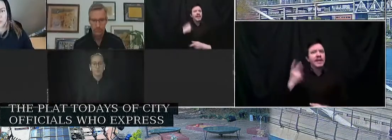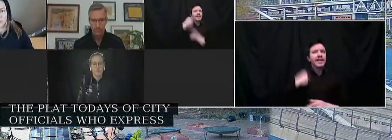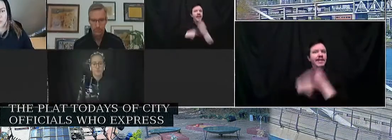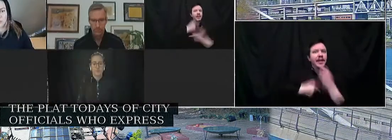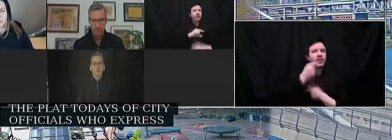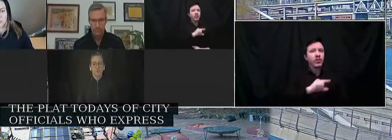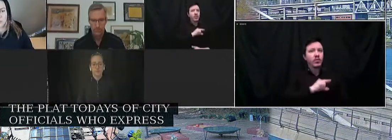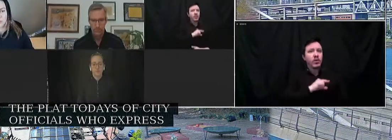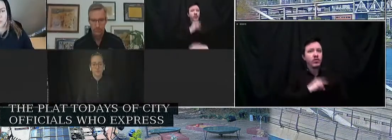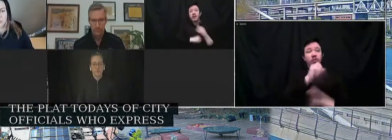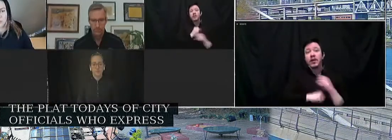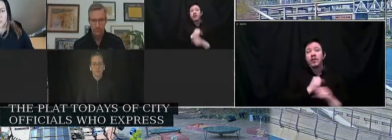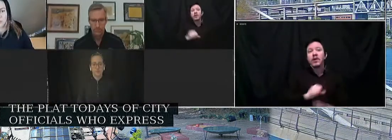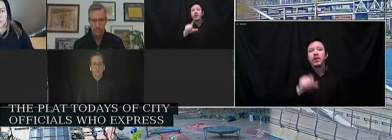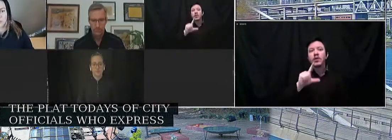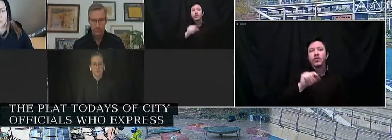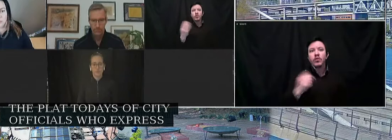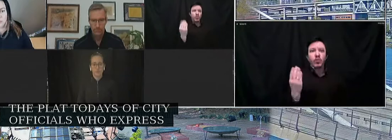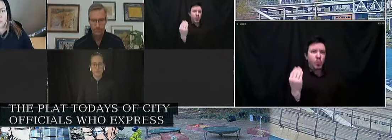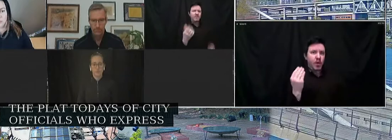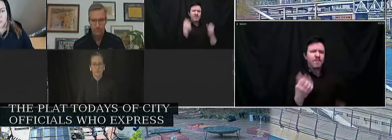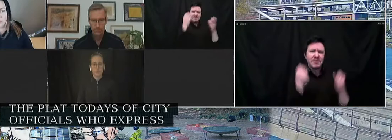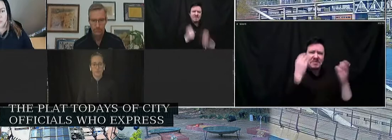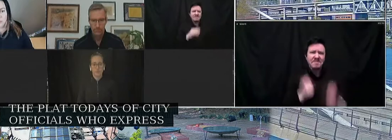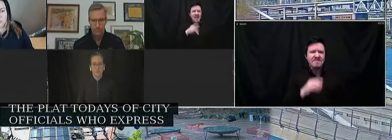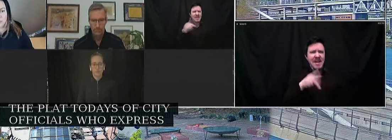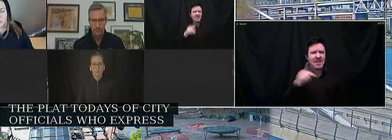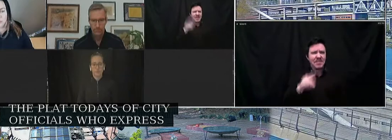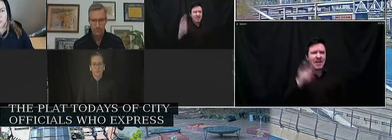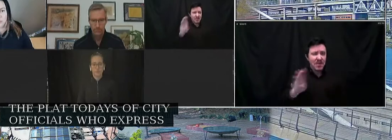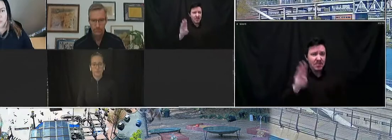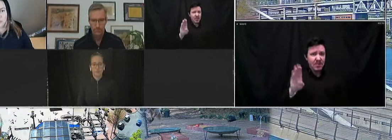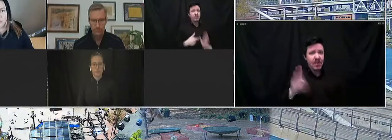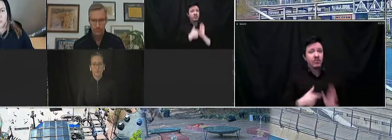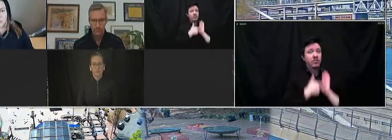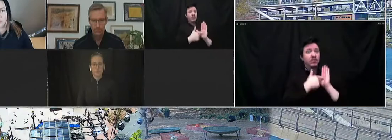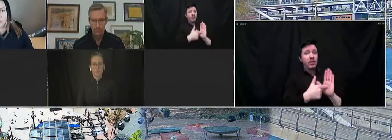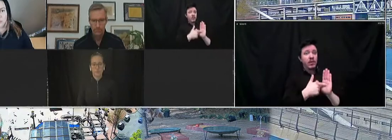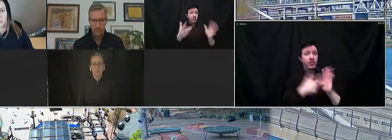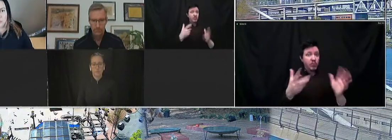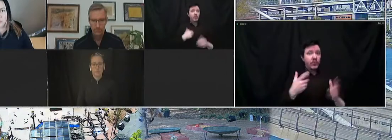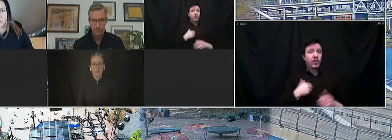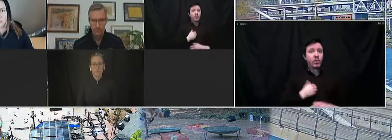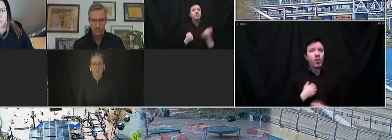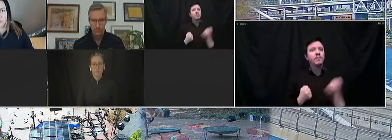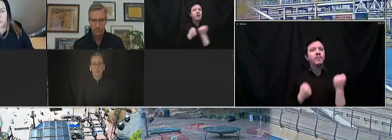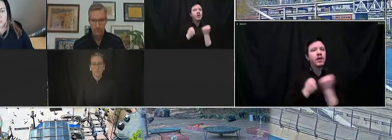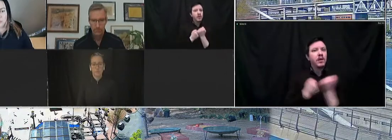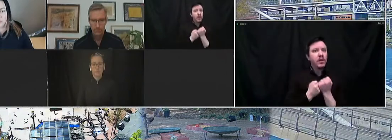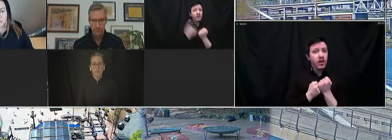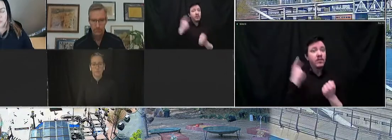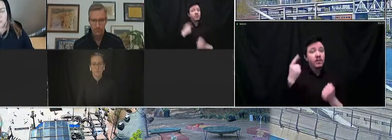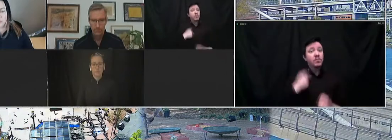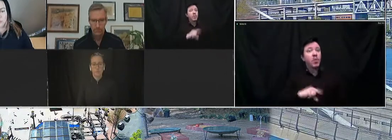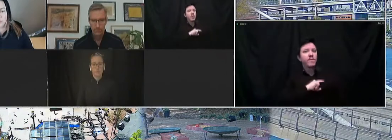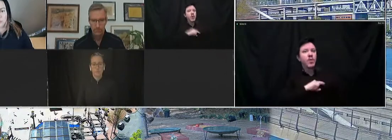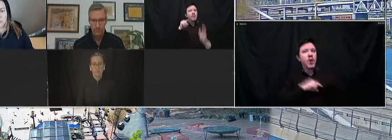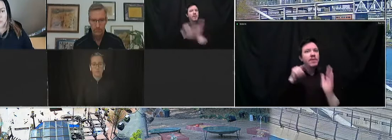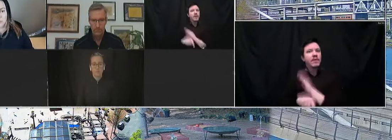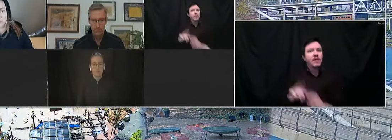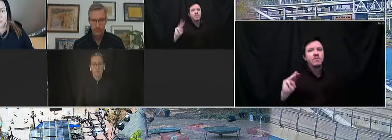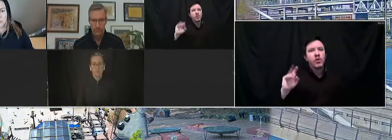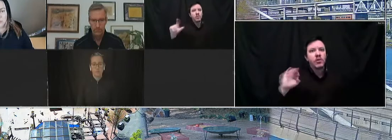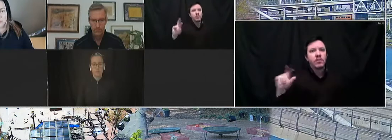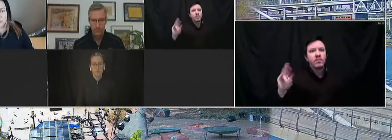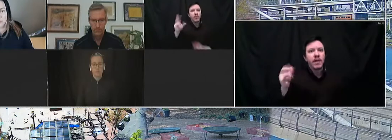2014 was identified as one of the many PPB as expressing support online for the officer that murdered Michael Brown, shot and killed a